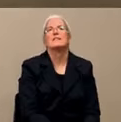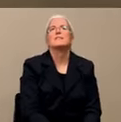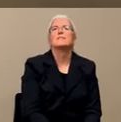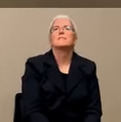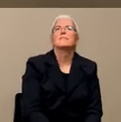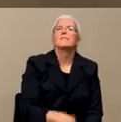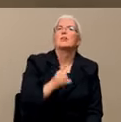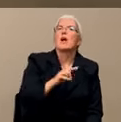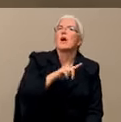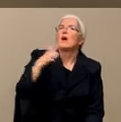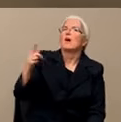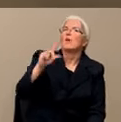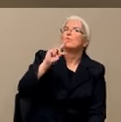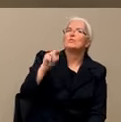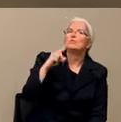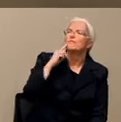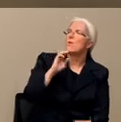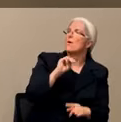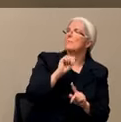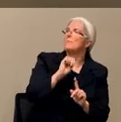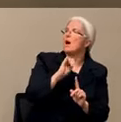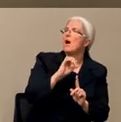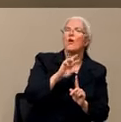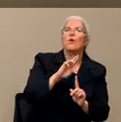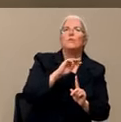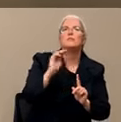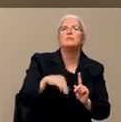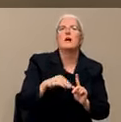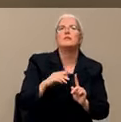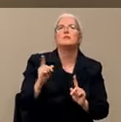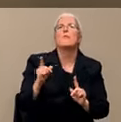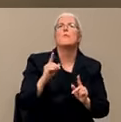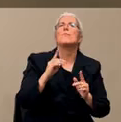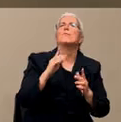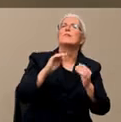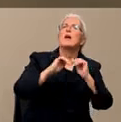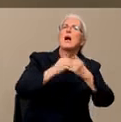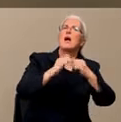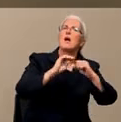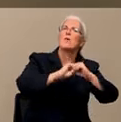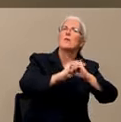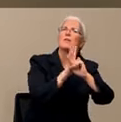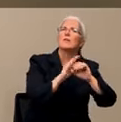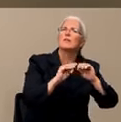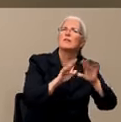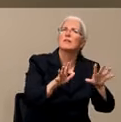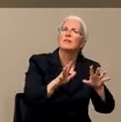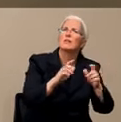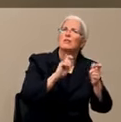how has the COVID virus changed the availability of city services?